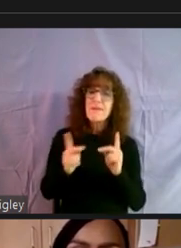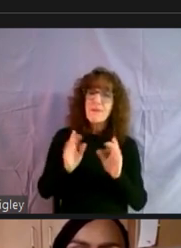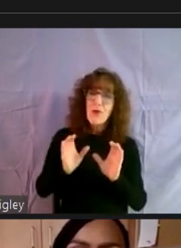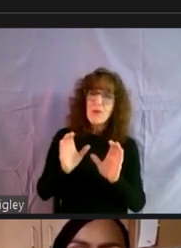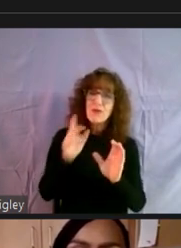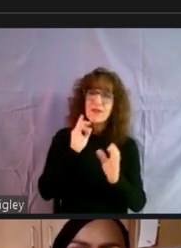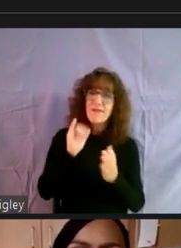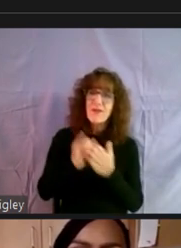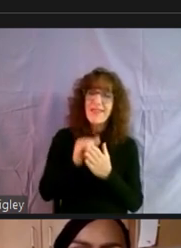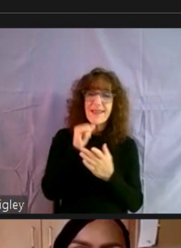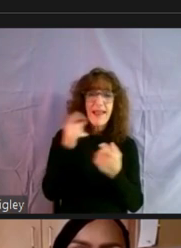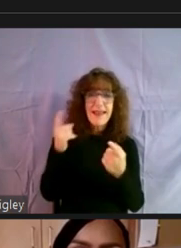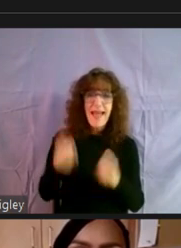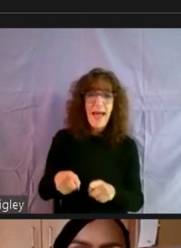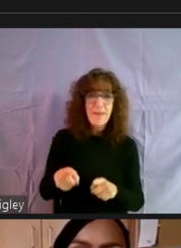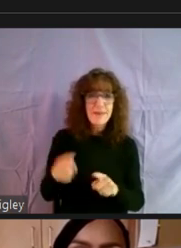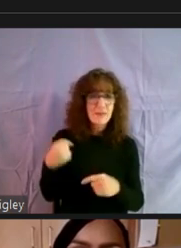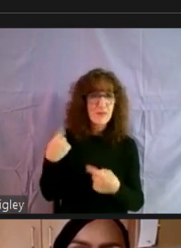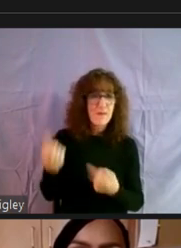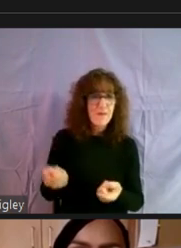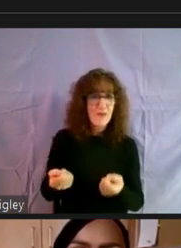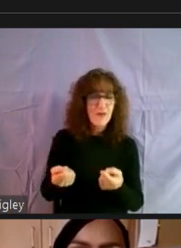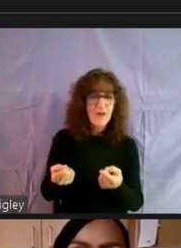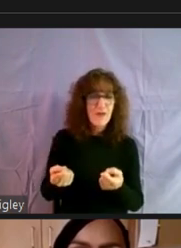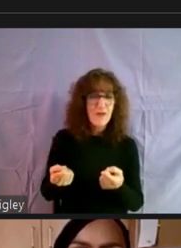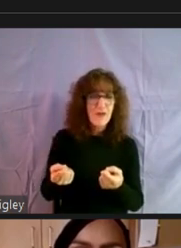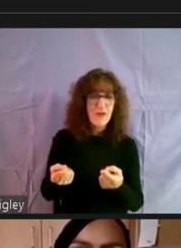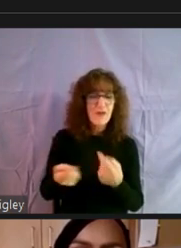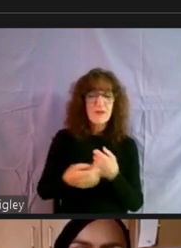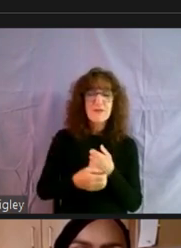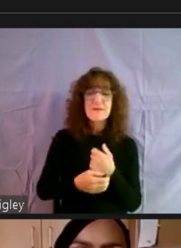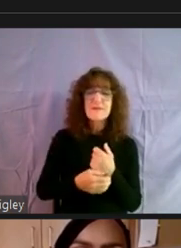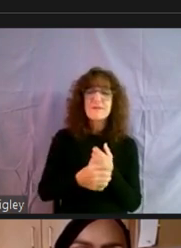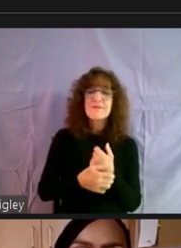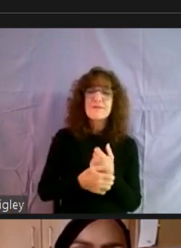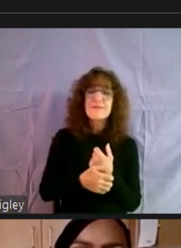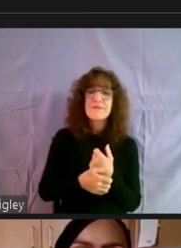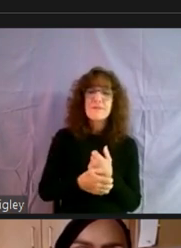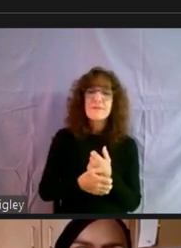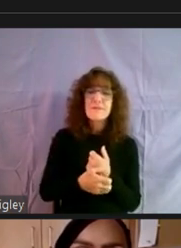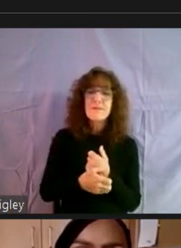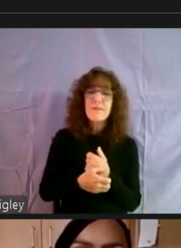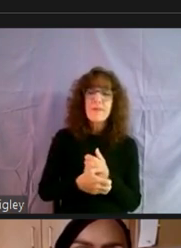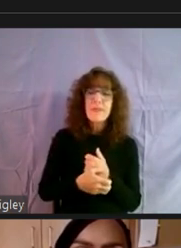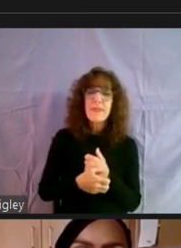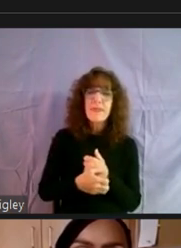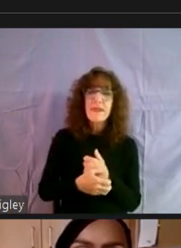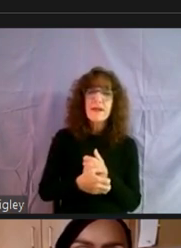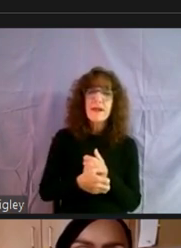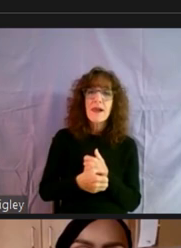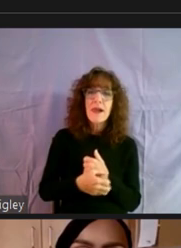for that. hasn't happened as far as we know, though, at this point. Um, and, um,